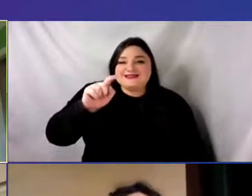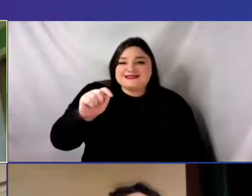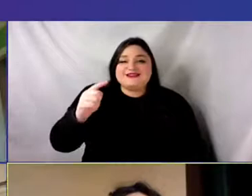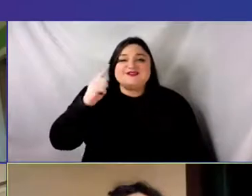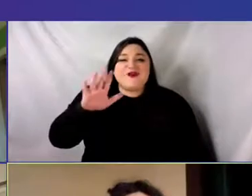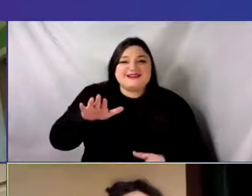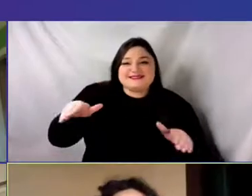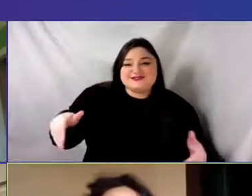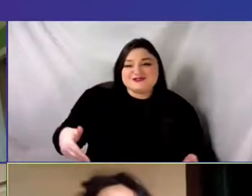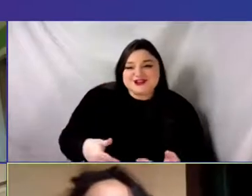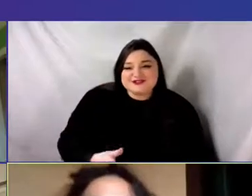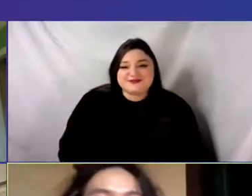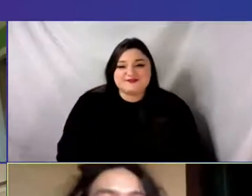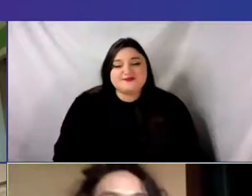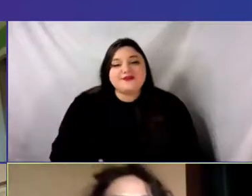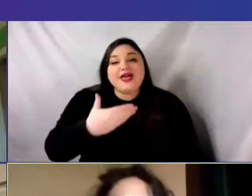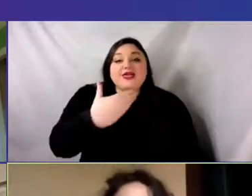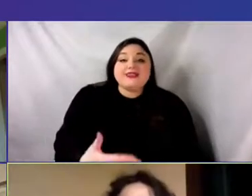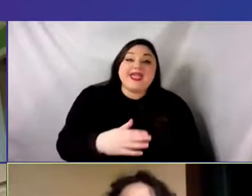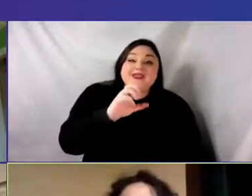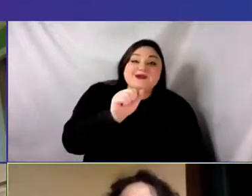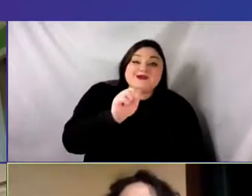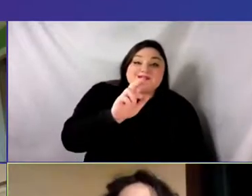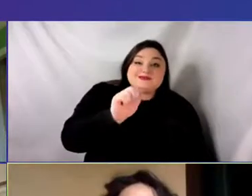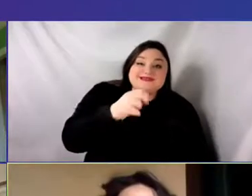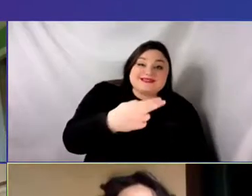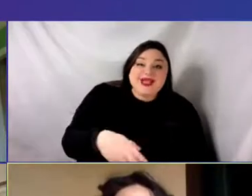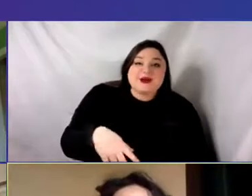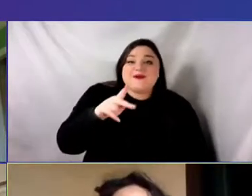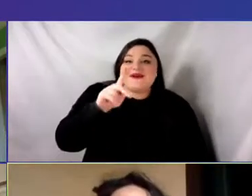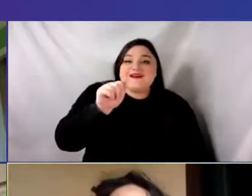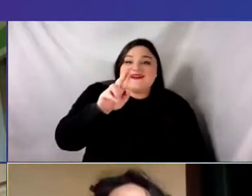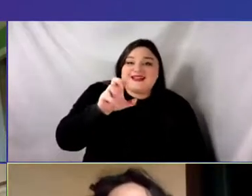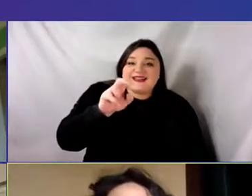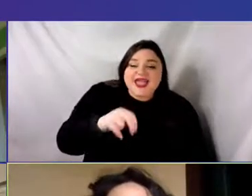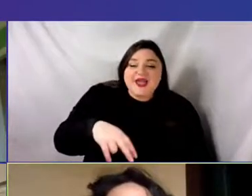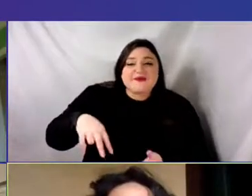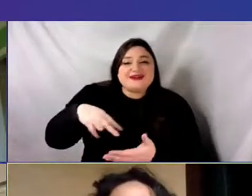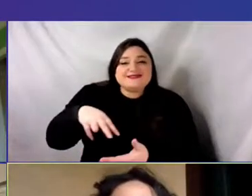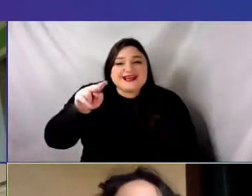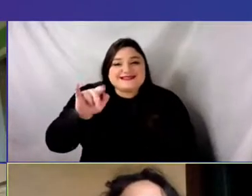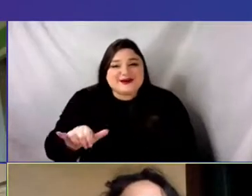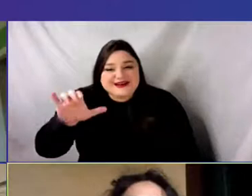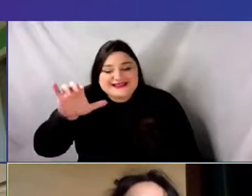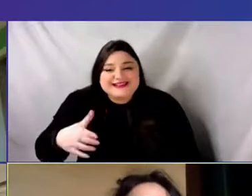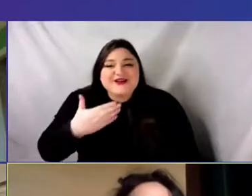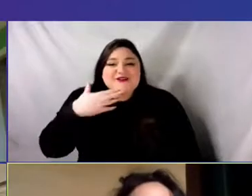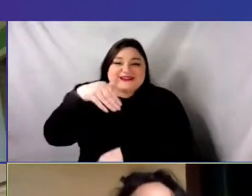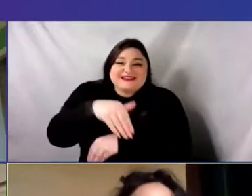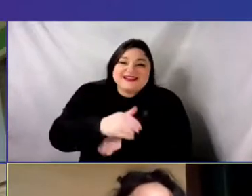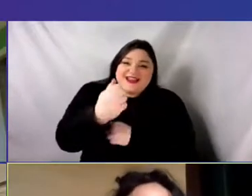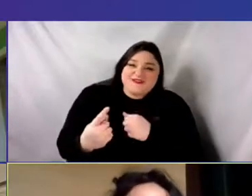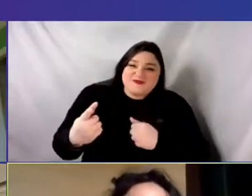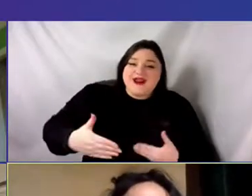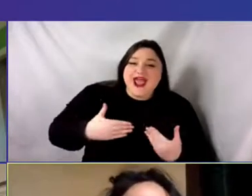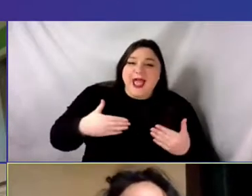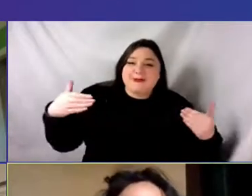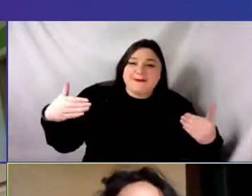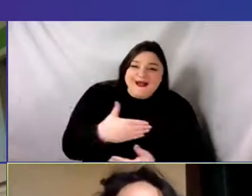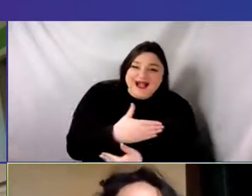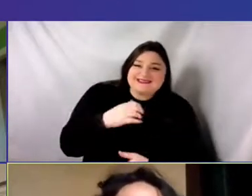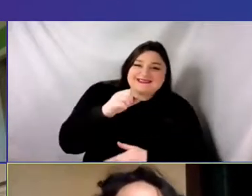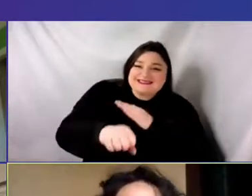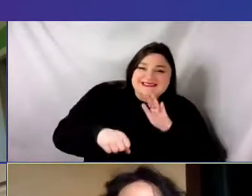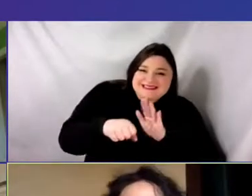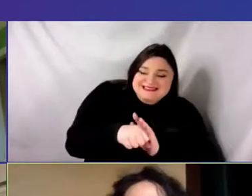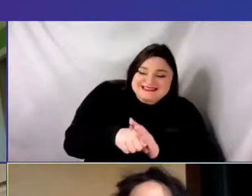Thank you, Sarah and Karen and Dance NYC. Good evening, everyone. Happy Pisces season. My name is Benedict Whitten. My